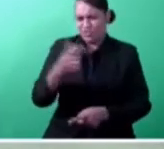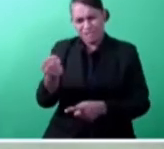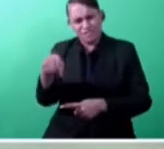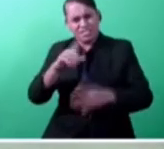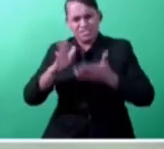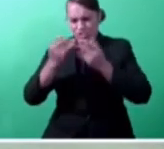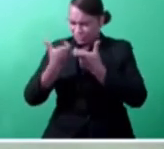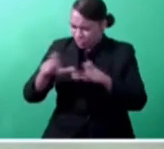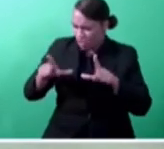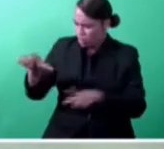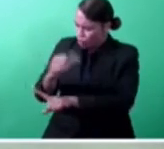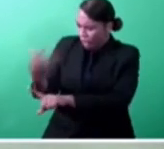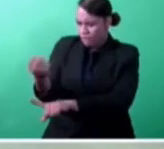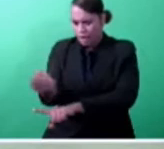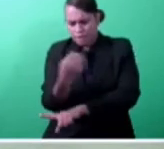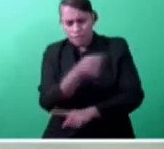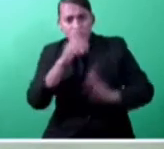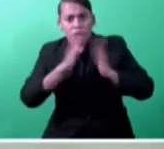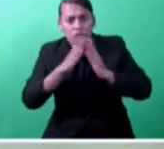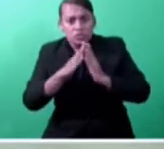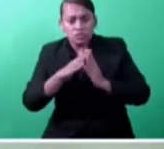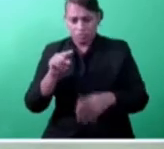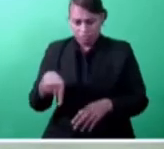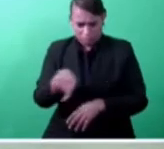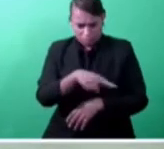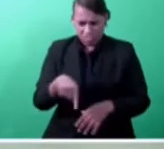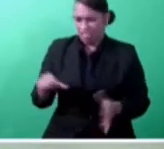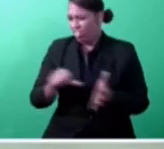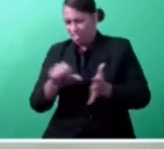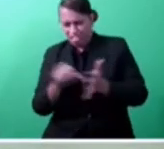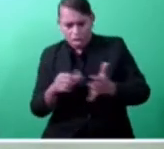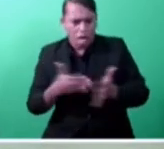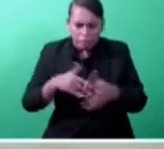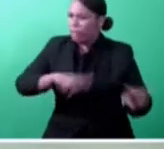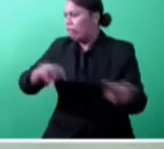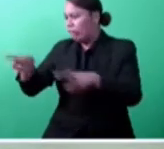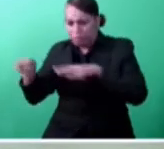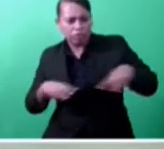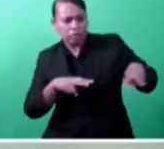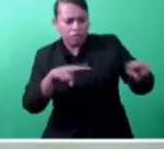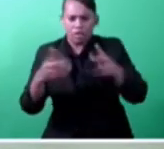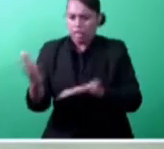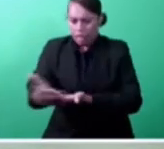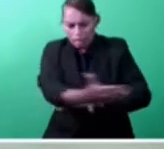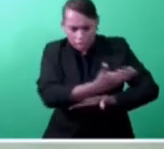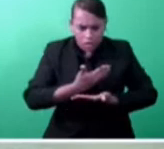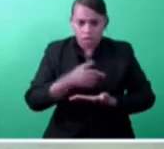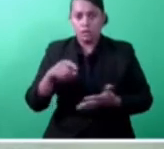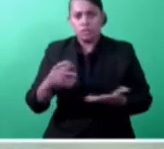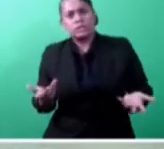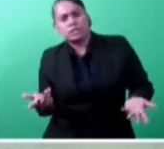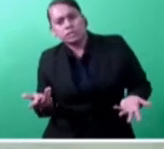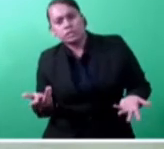So the businesses were given a run-around to get all this information before they could even get a business license. The processes